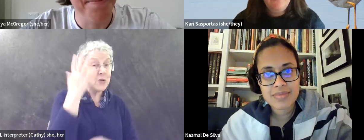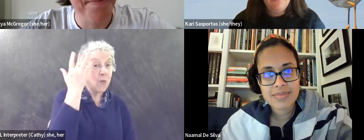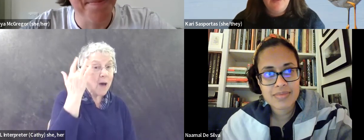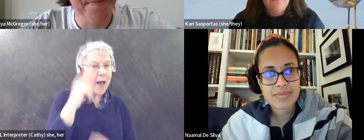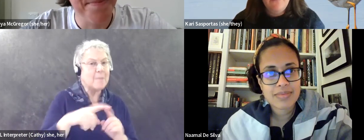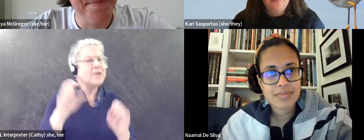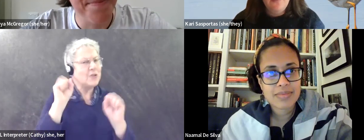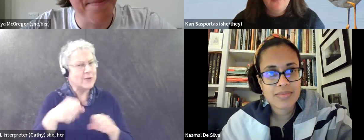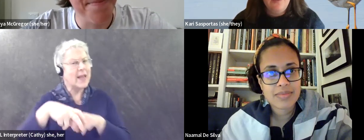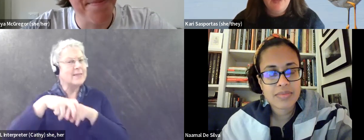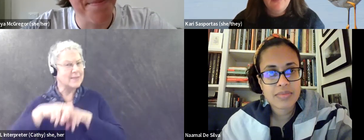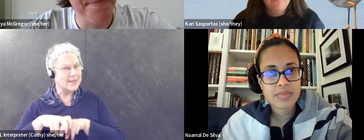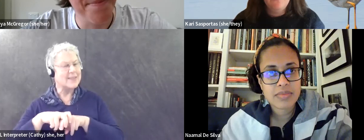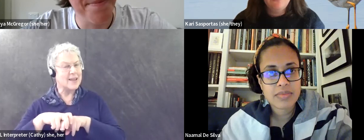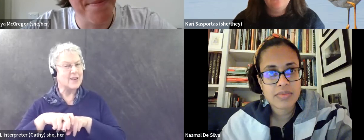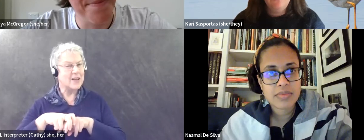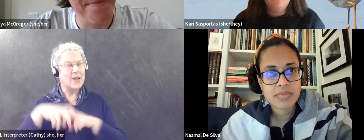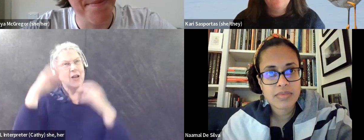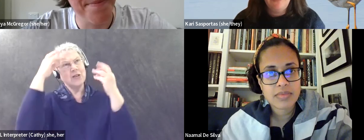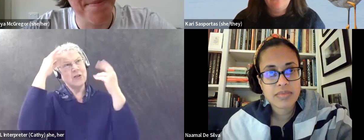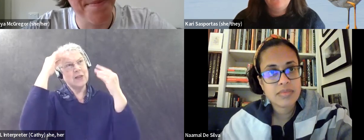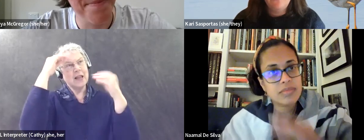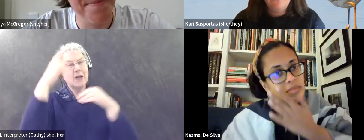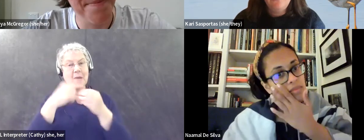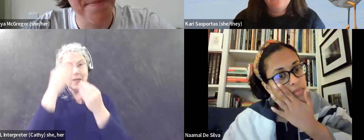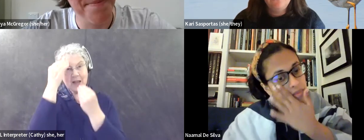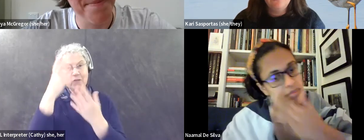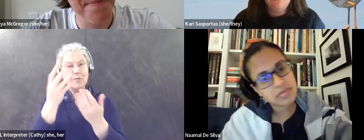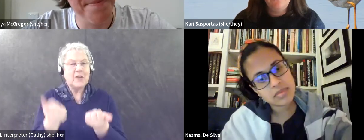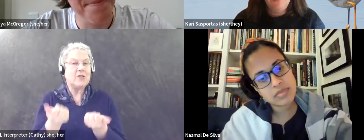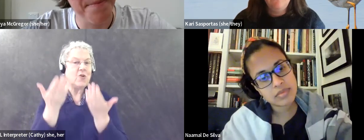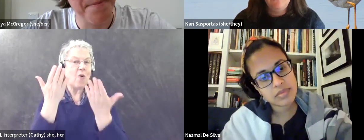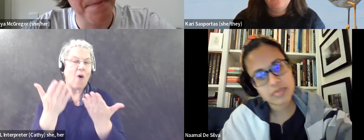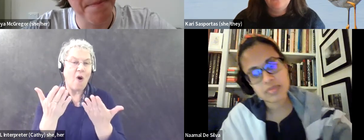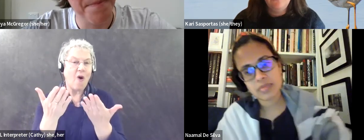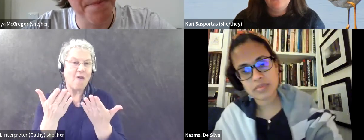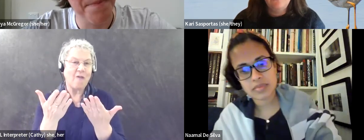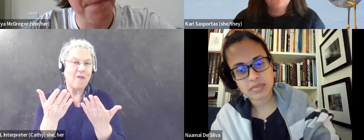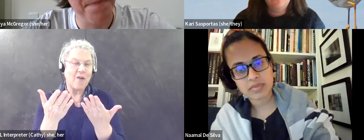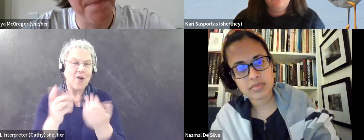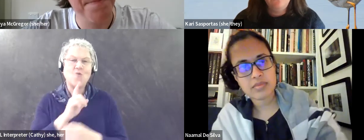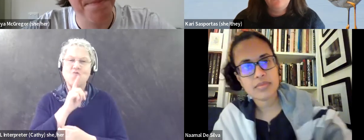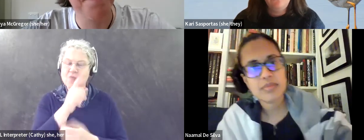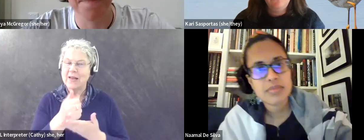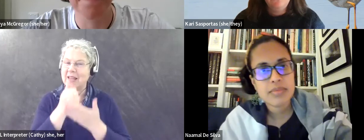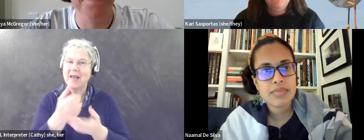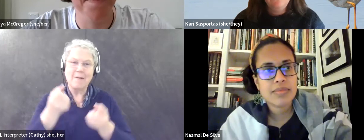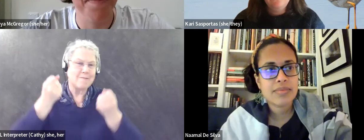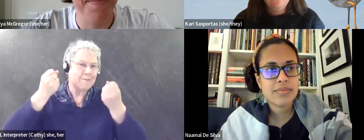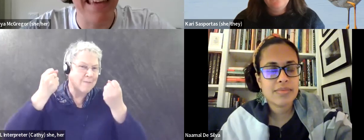think being thoughtful about the information you provide upfront is, is really going to be helpful to a large group of people.